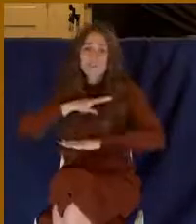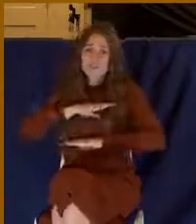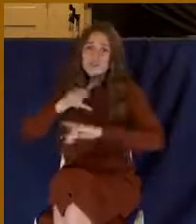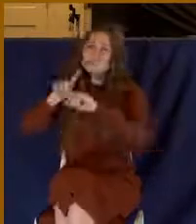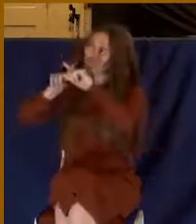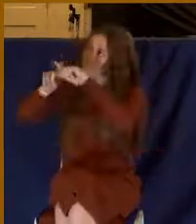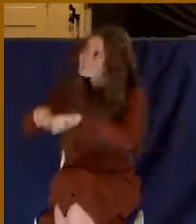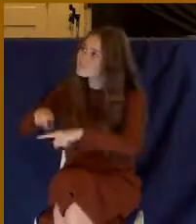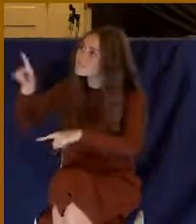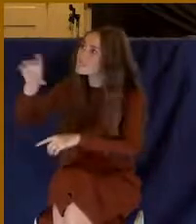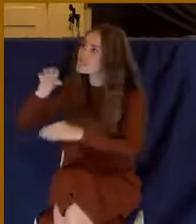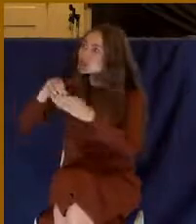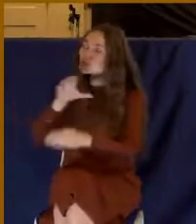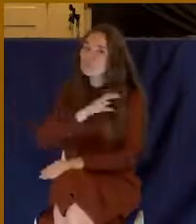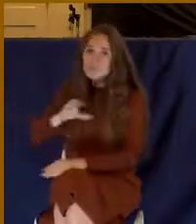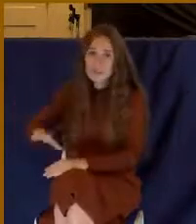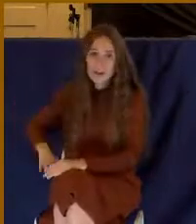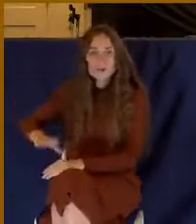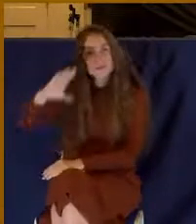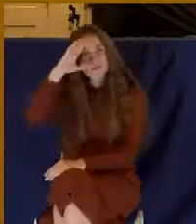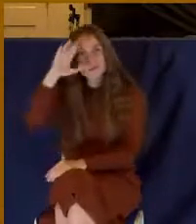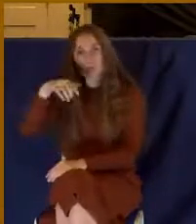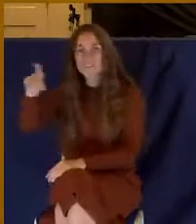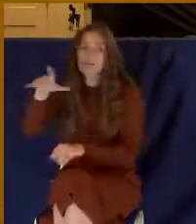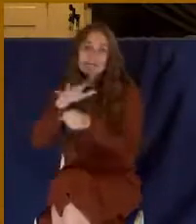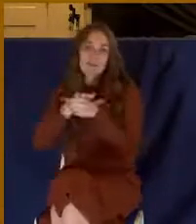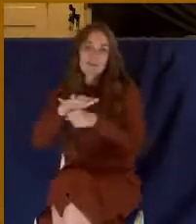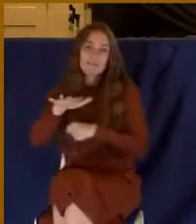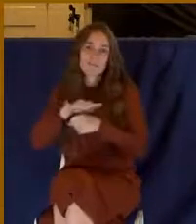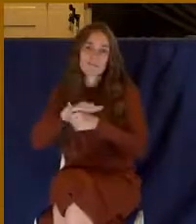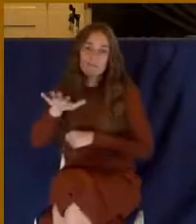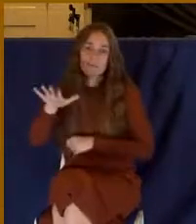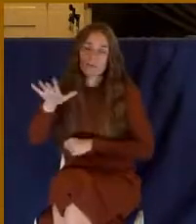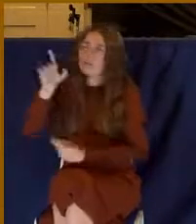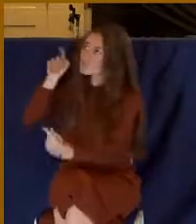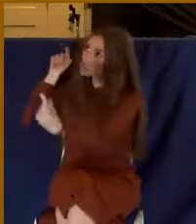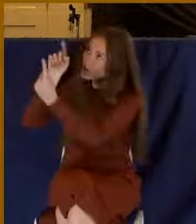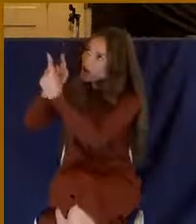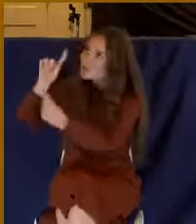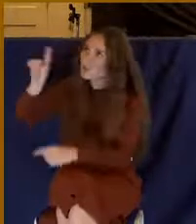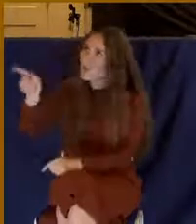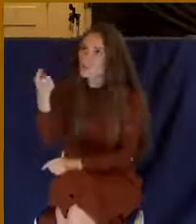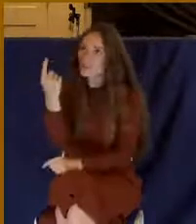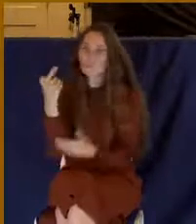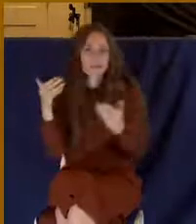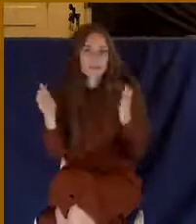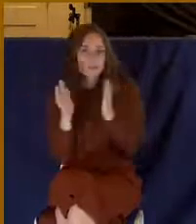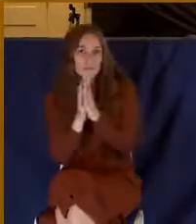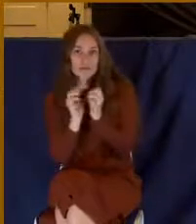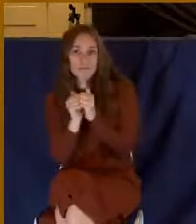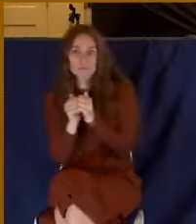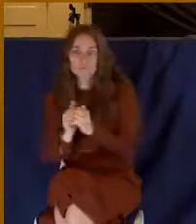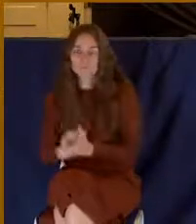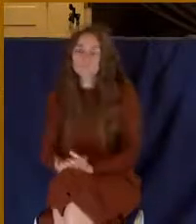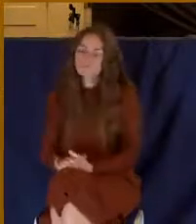Christ is sufficient. And run to him and him alone. Let's bow for prayer together.